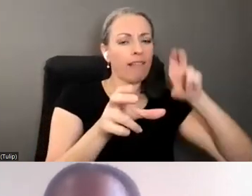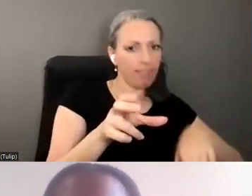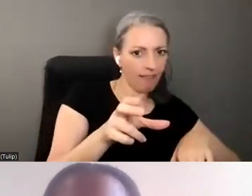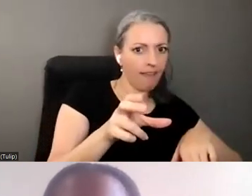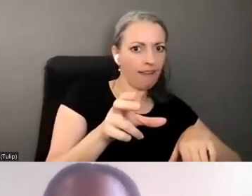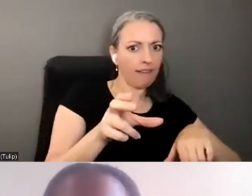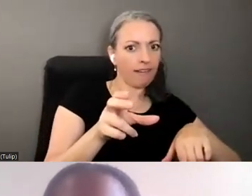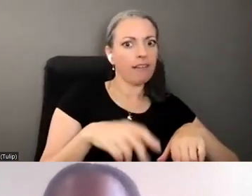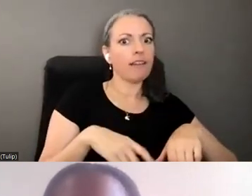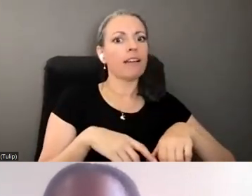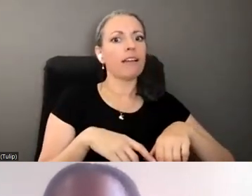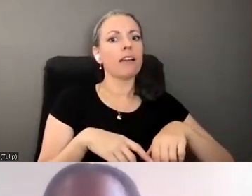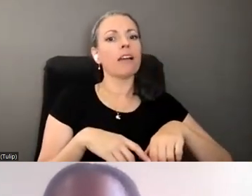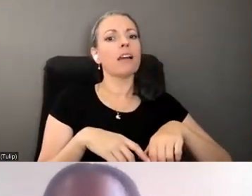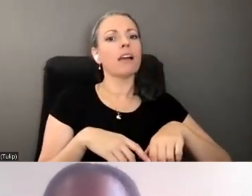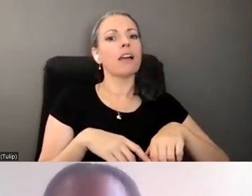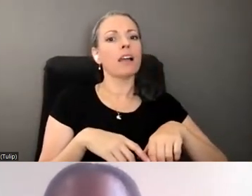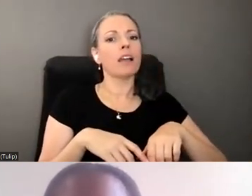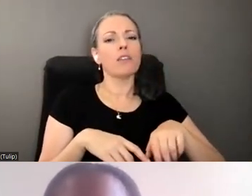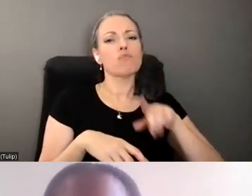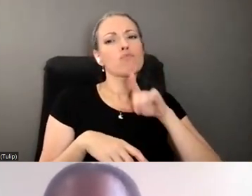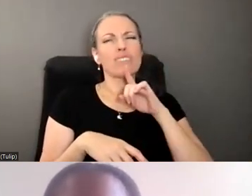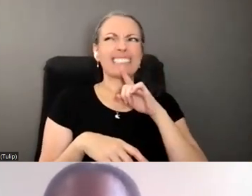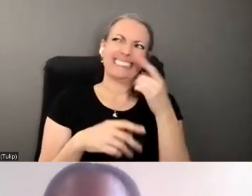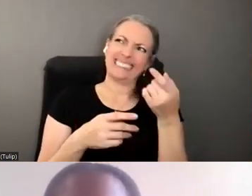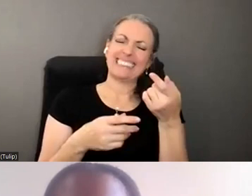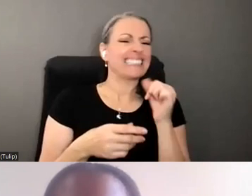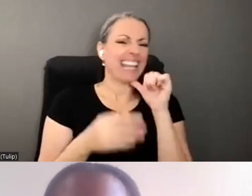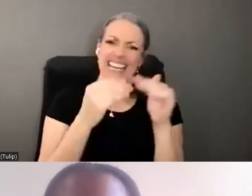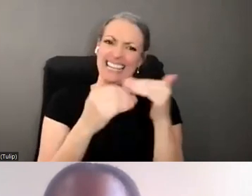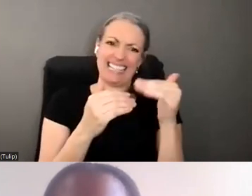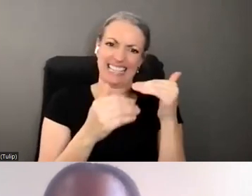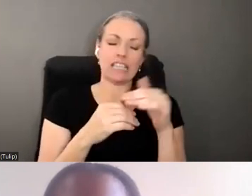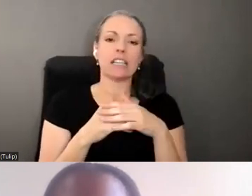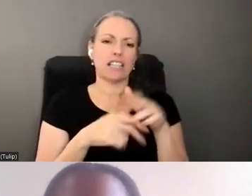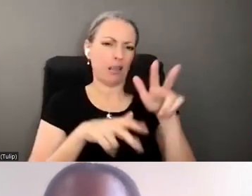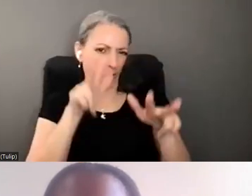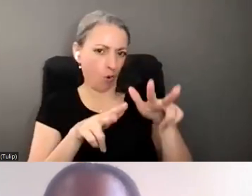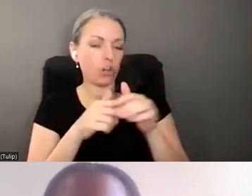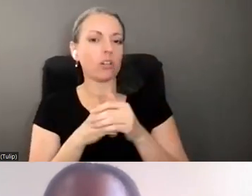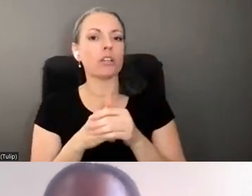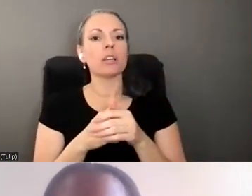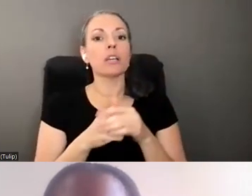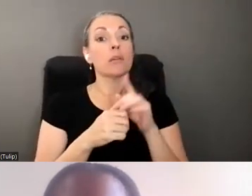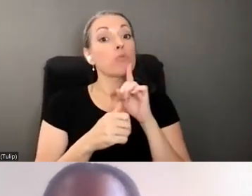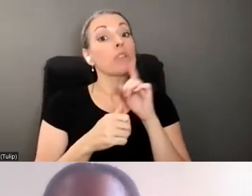a tricky thing to do. But really, this case demonstrates the need for that kind of